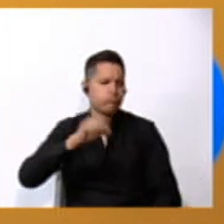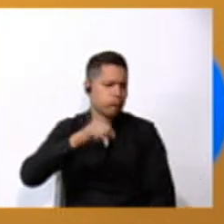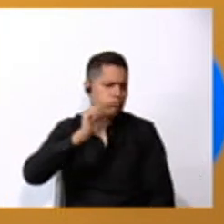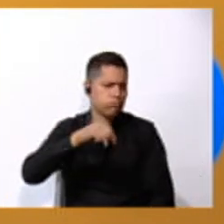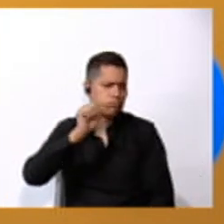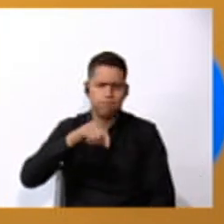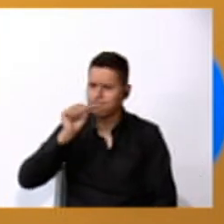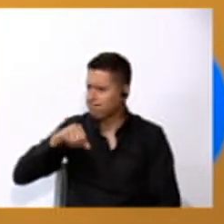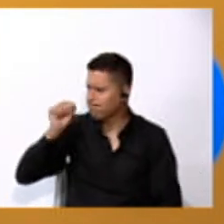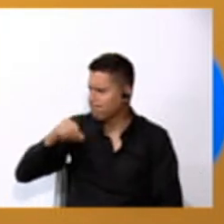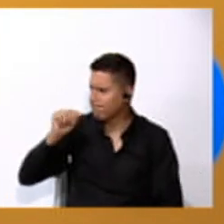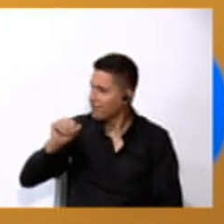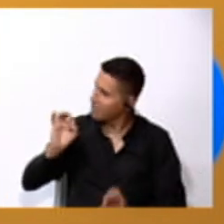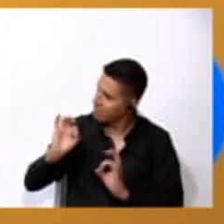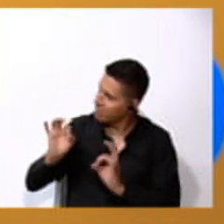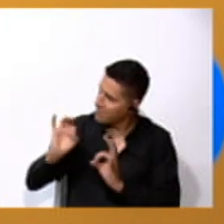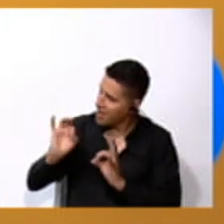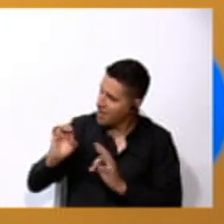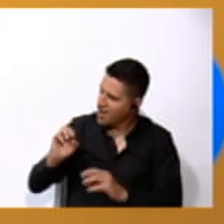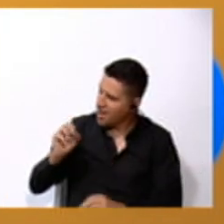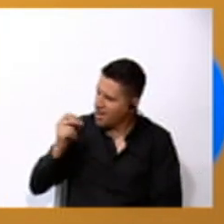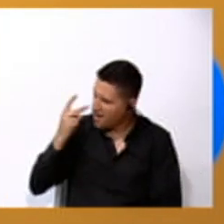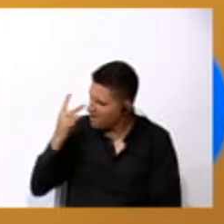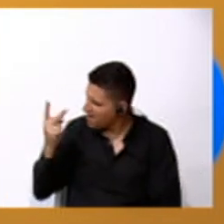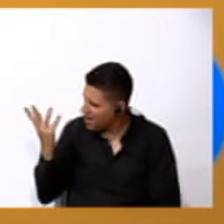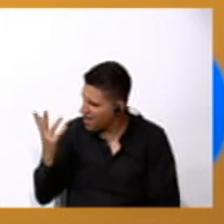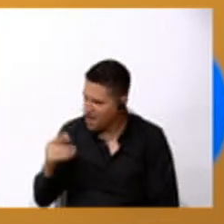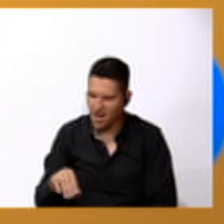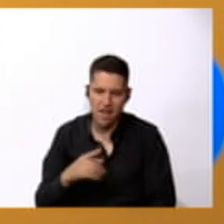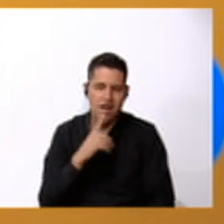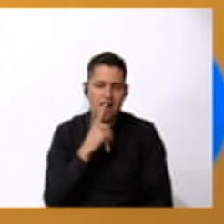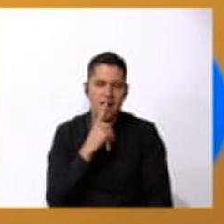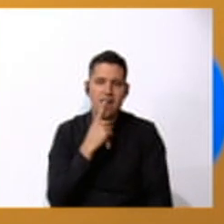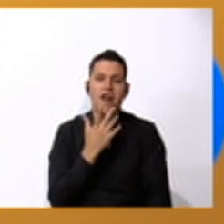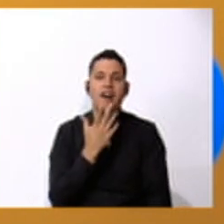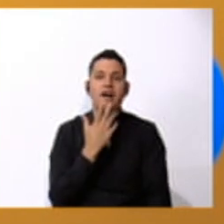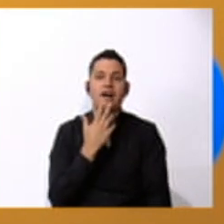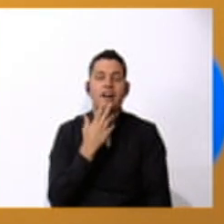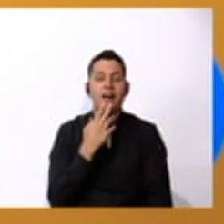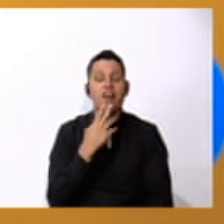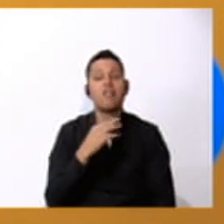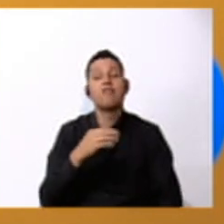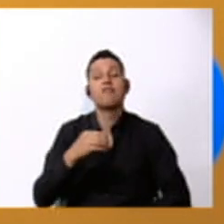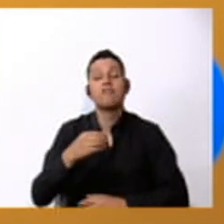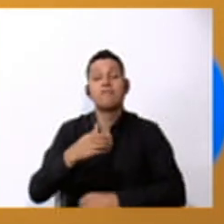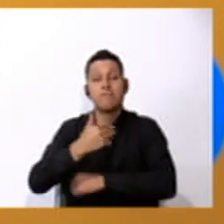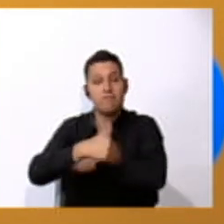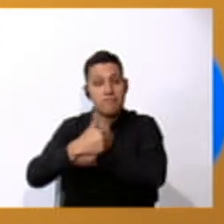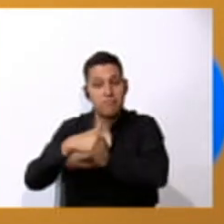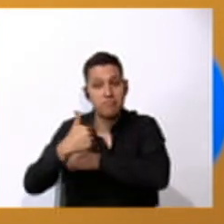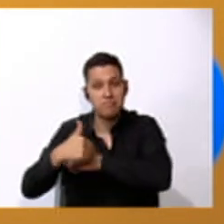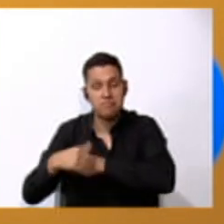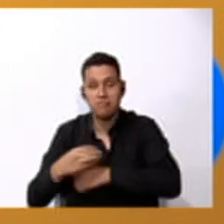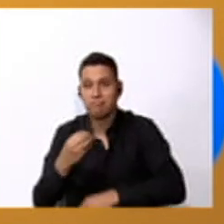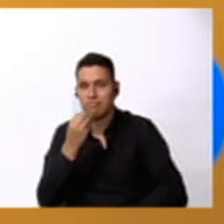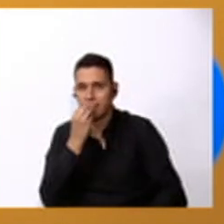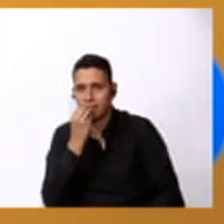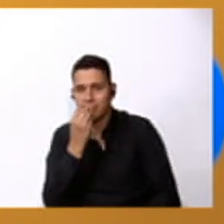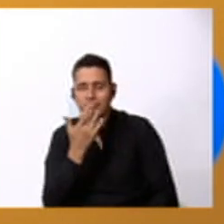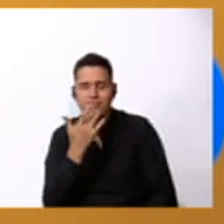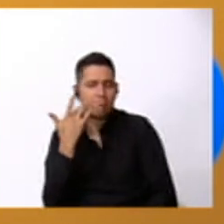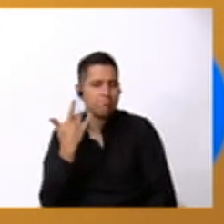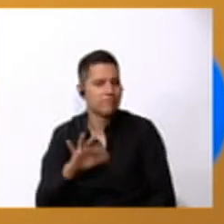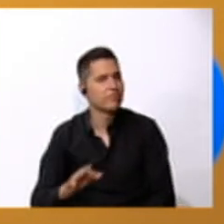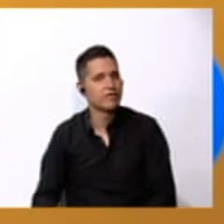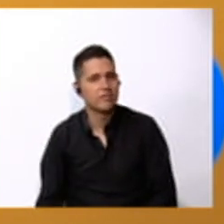yes yes yes very good what did you listen Waldo hmm bakery hmm yummy yummy ah the bakery